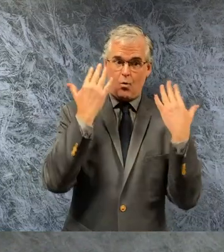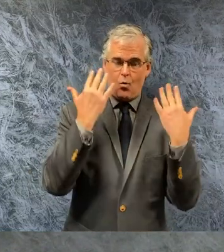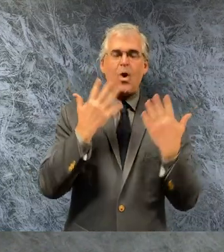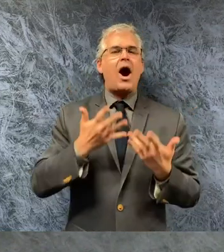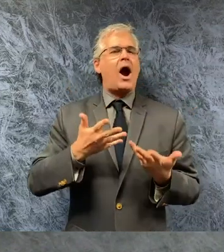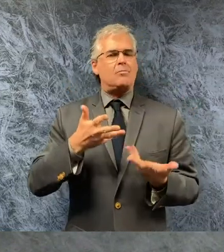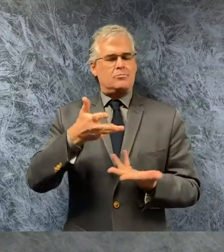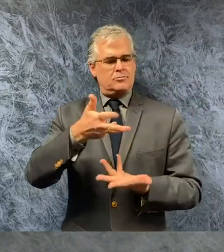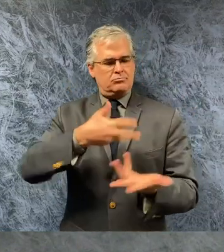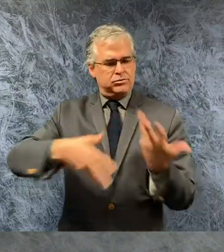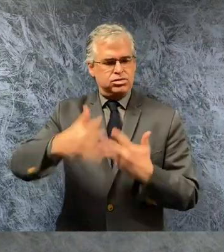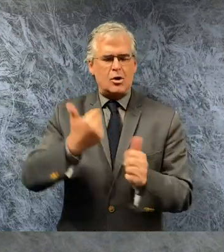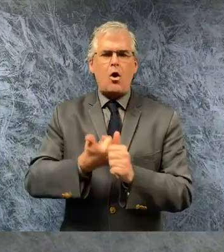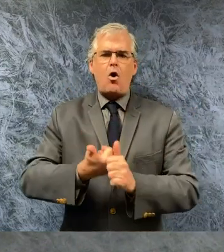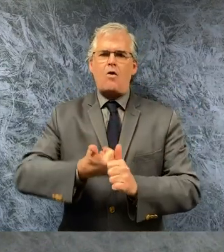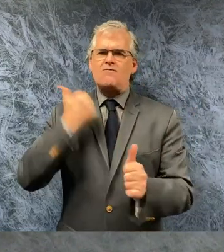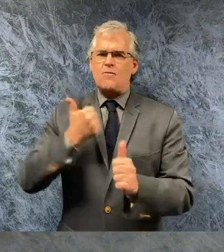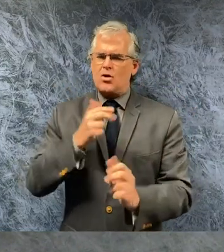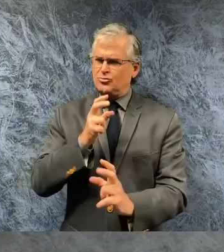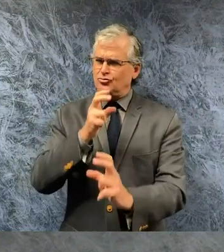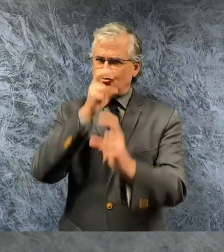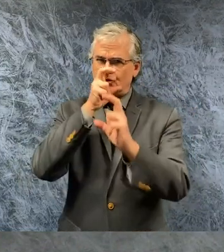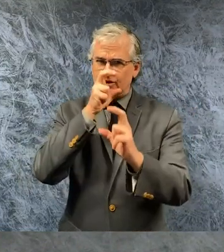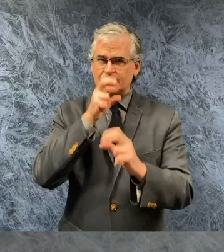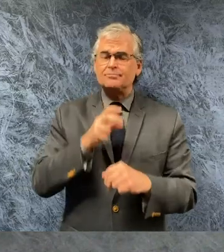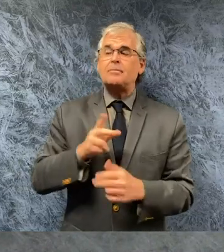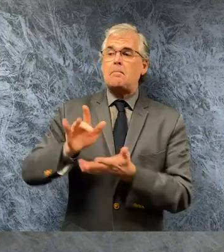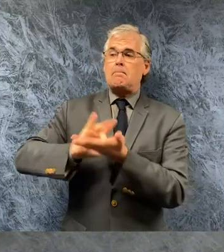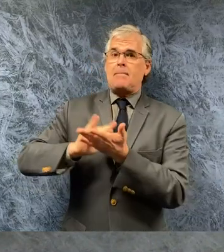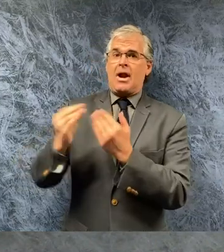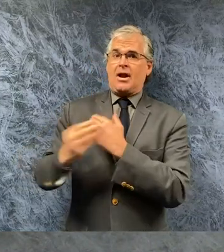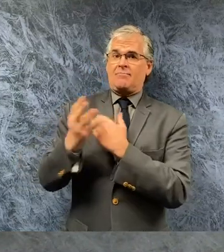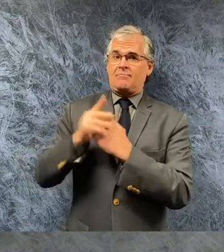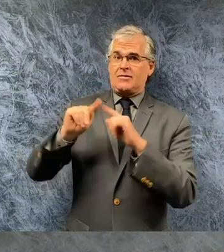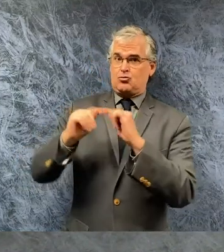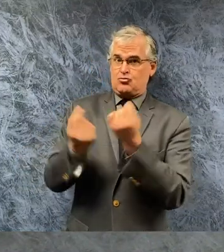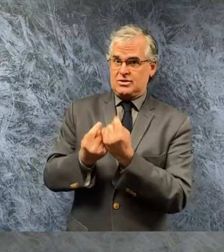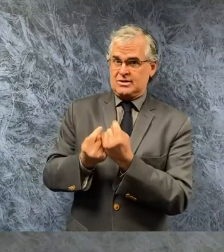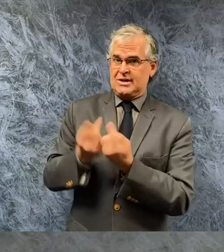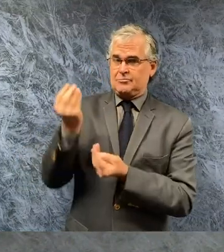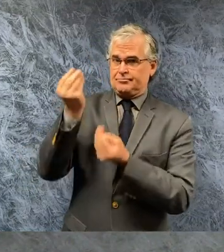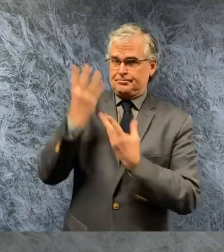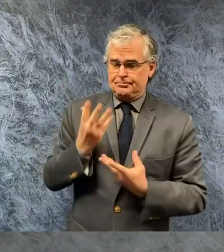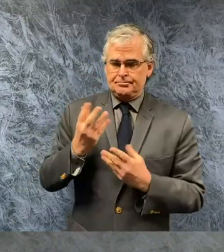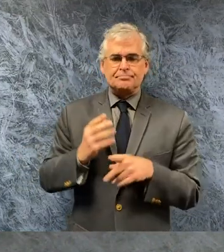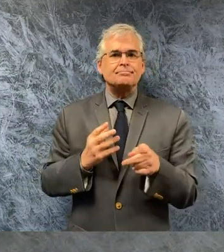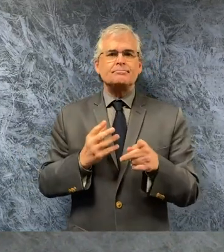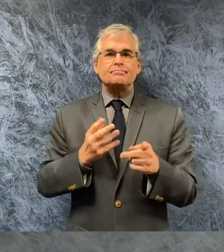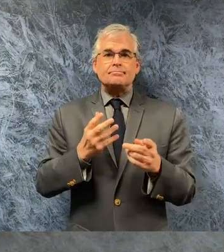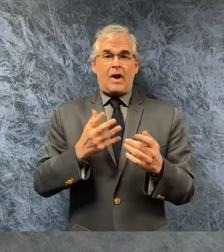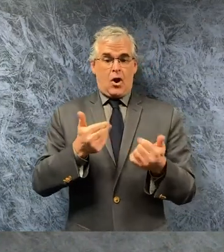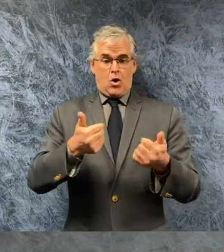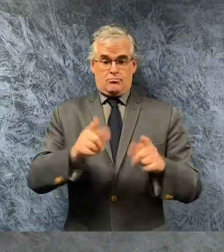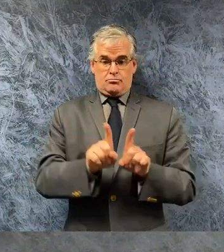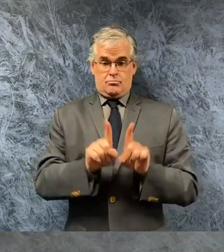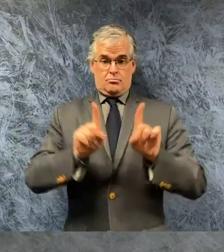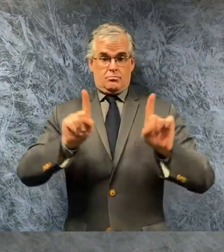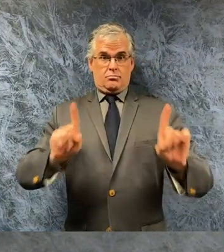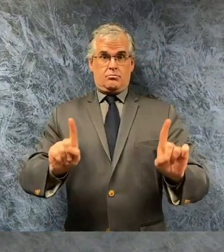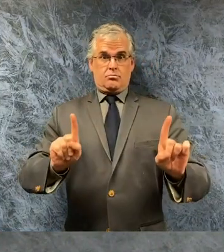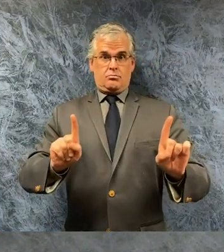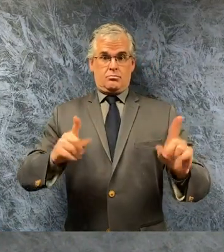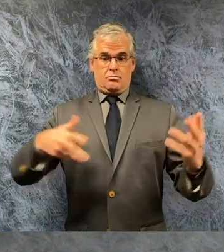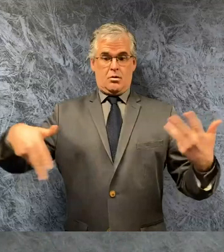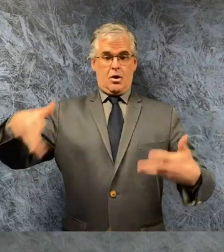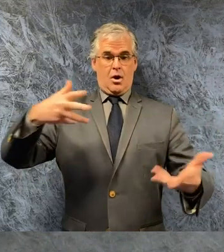our medical advisory team has informed us that it's not just distance that matters but also the amount of time an individual spends